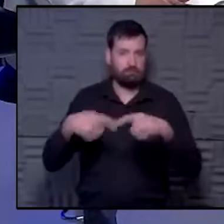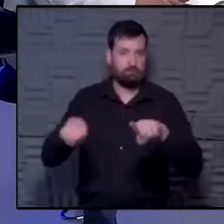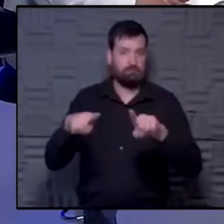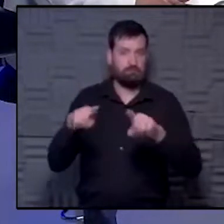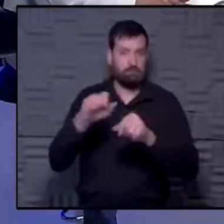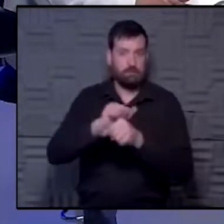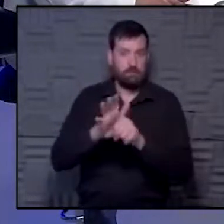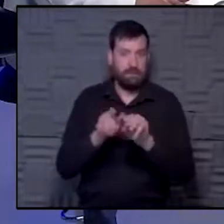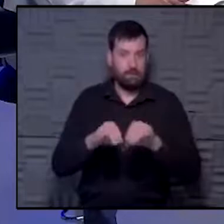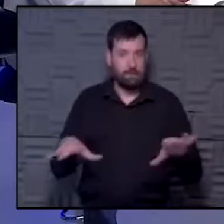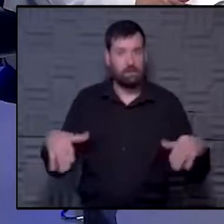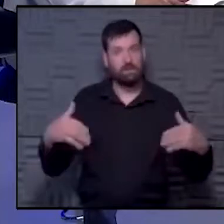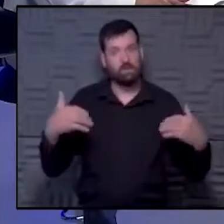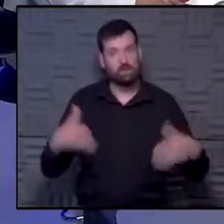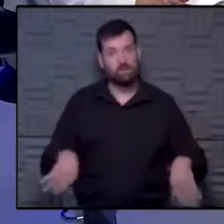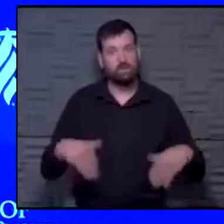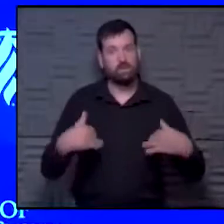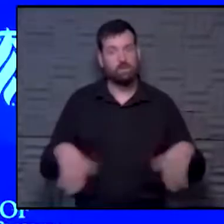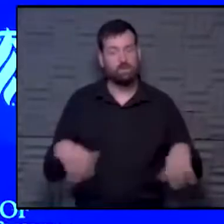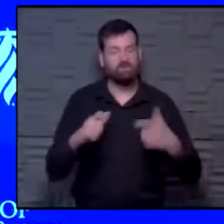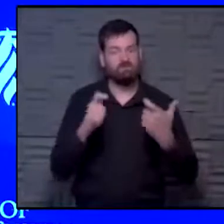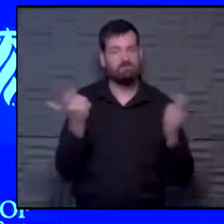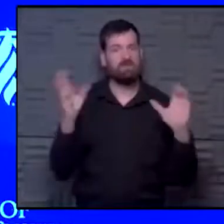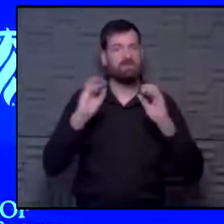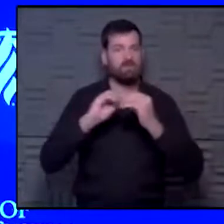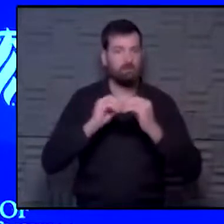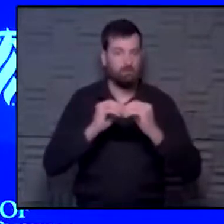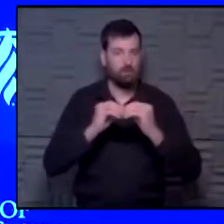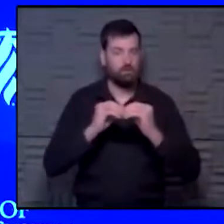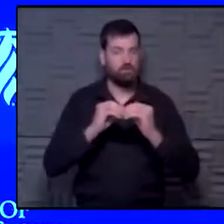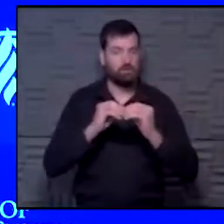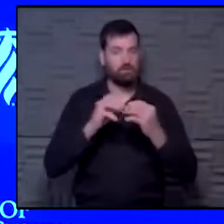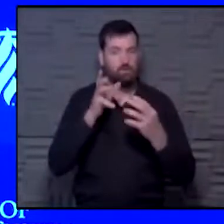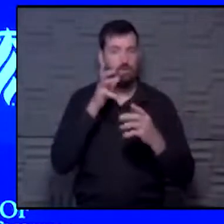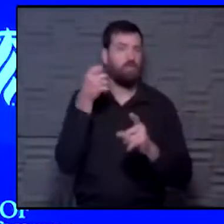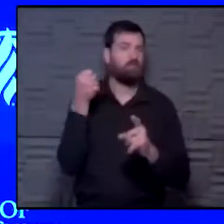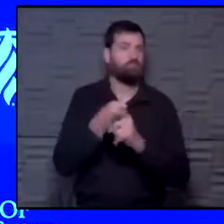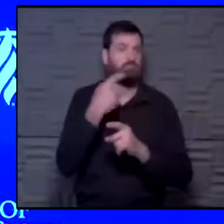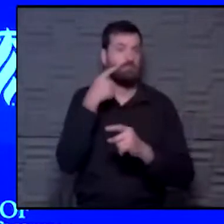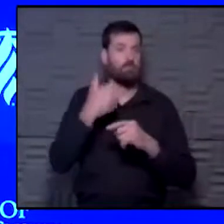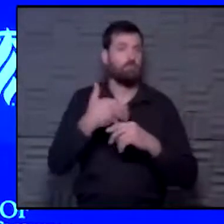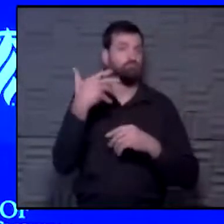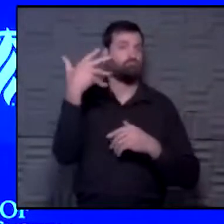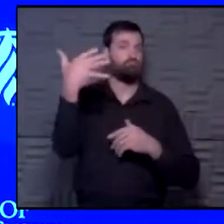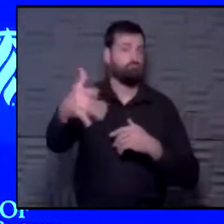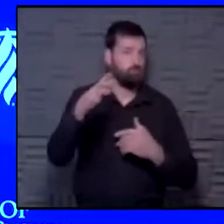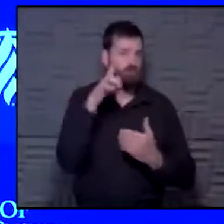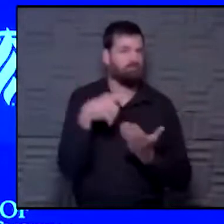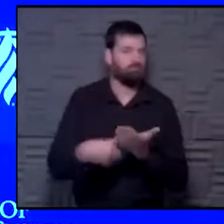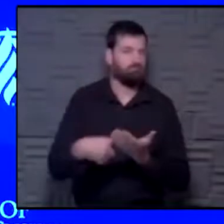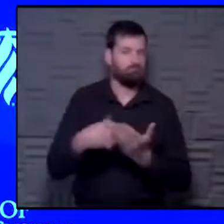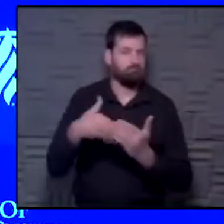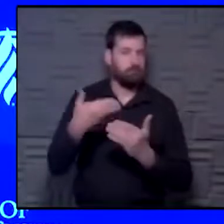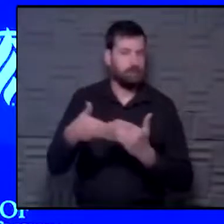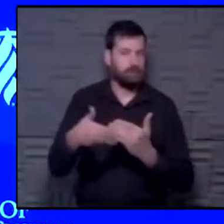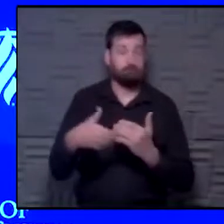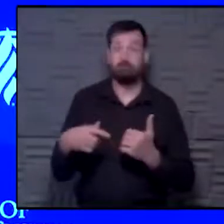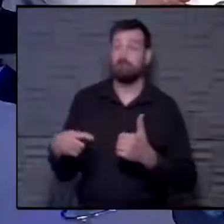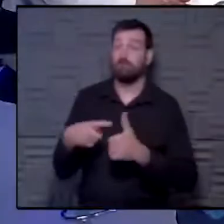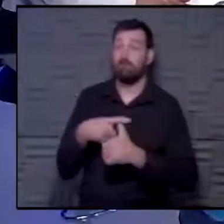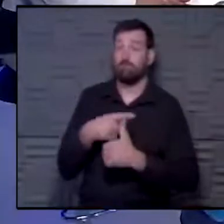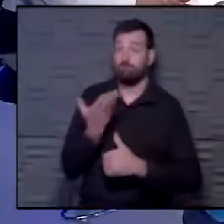Prepare yourself. It's a huge number that will have implications for a long time, and we'll tackle that next. But first,